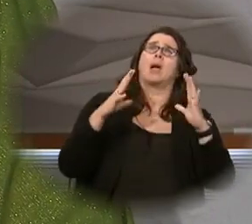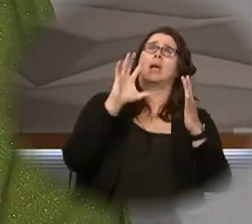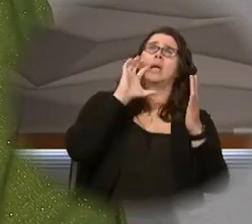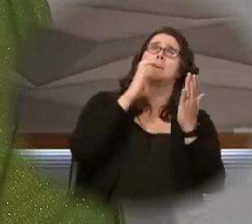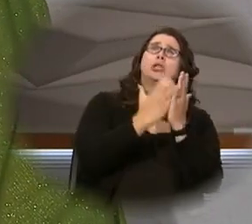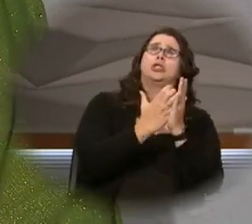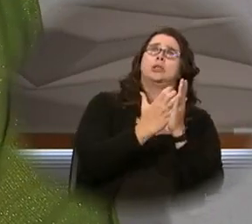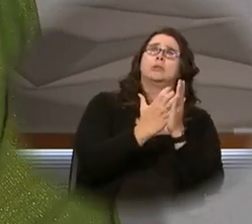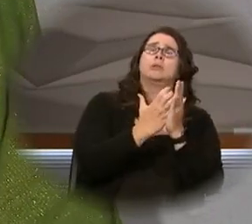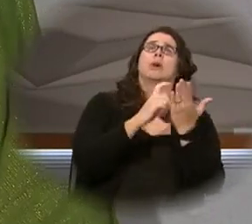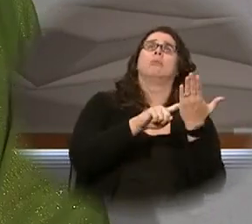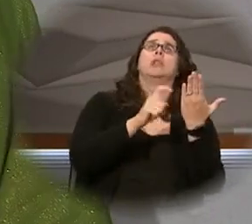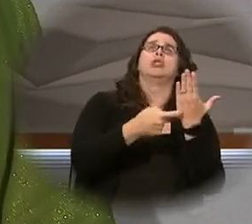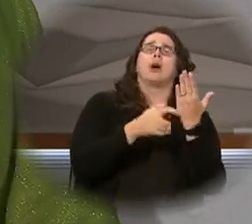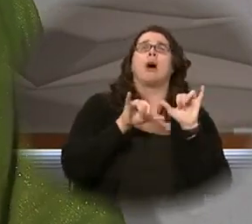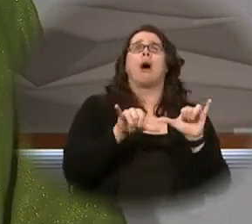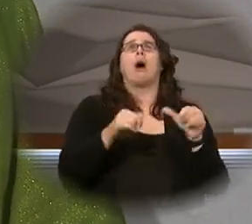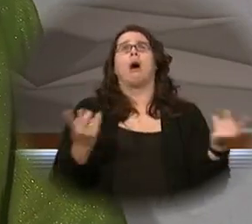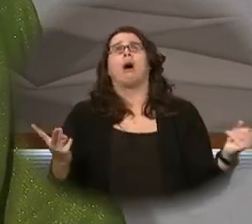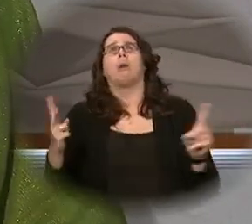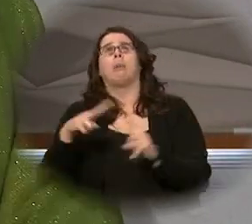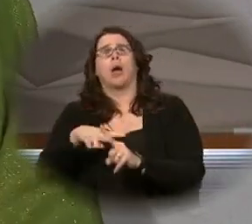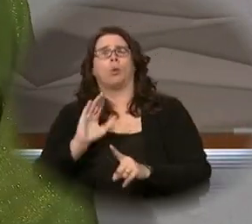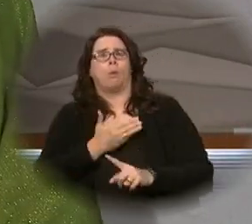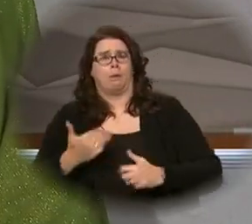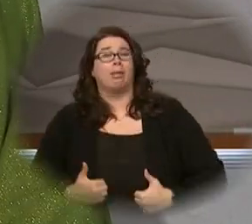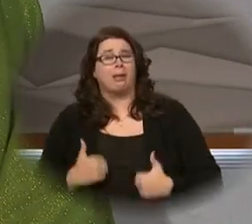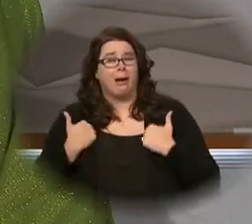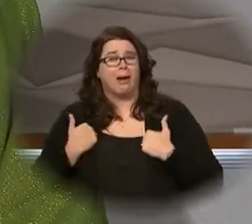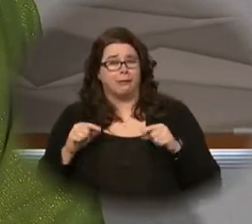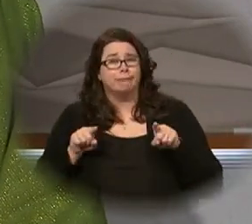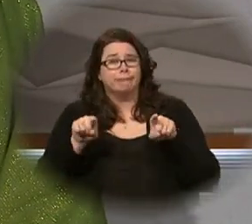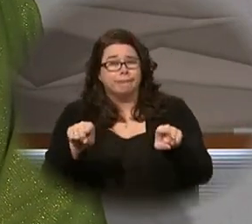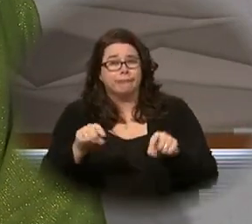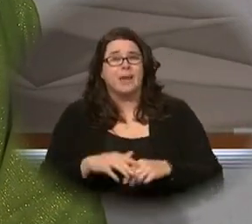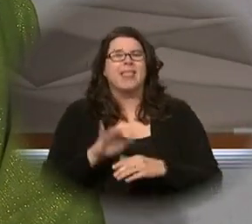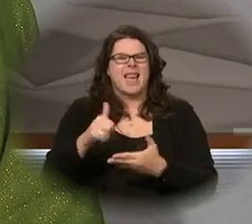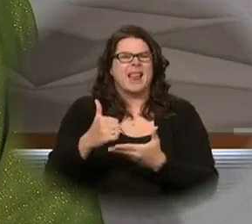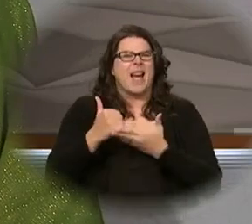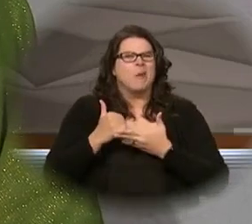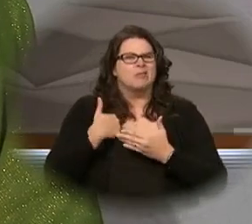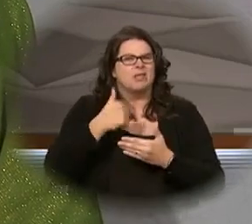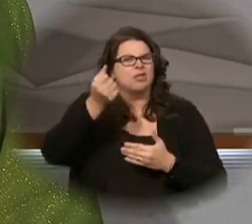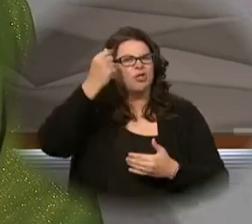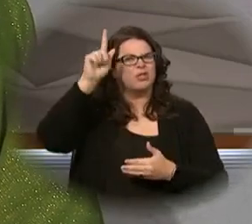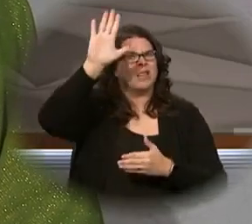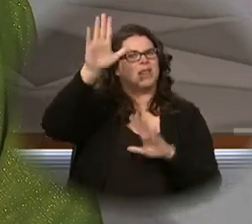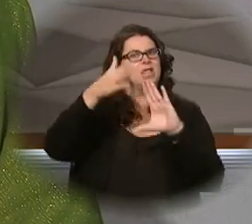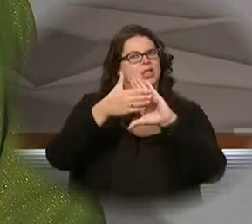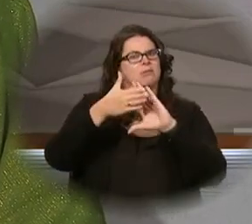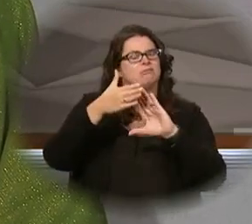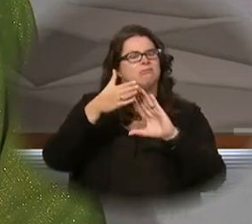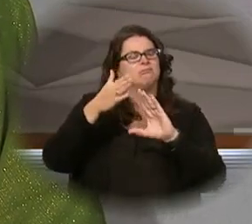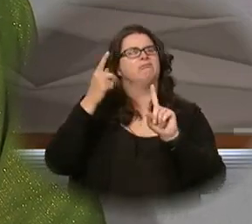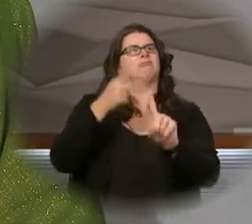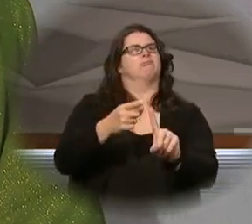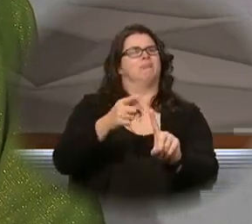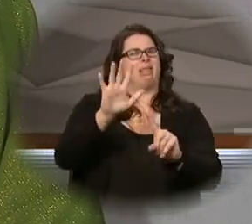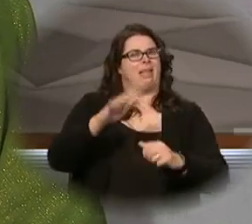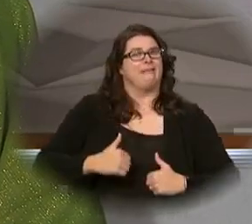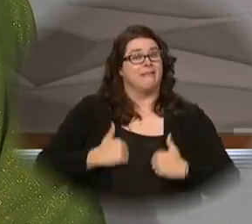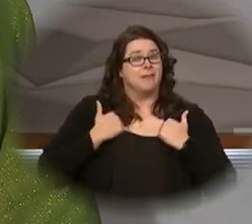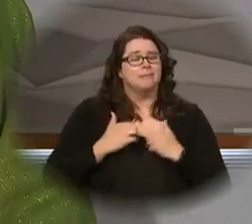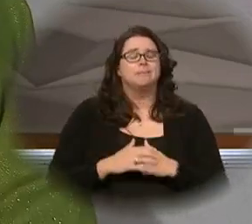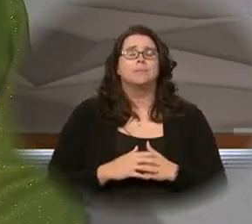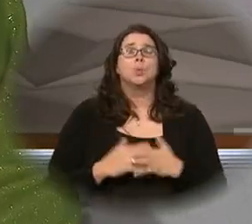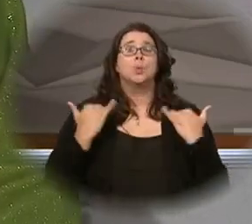understanding and our living of our faith. And so they're keys to our understanding. And so, in the